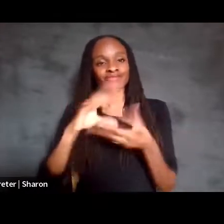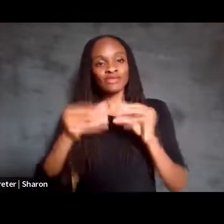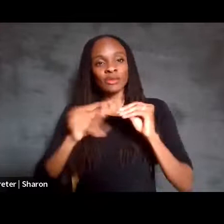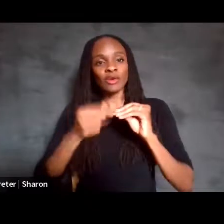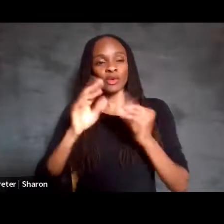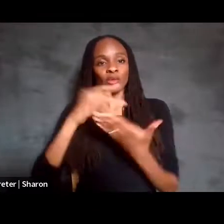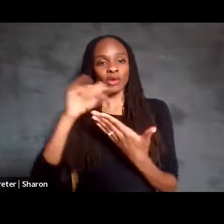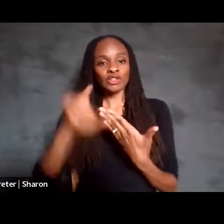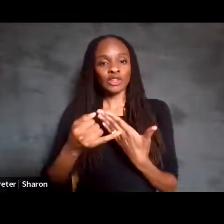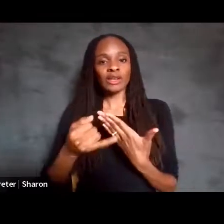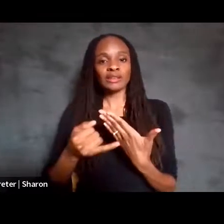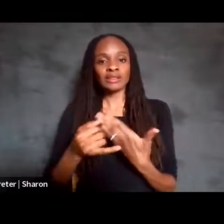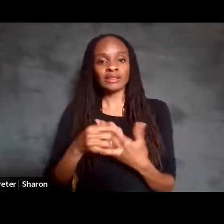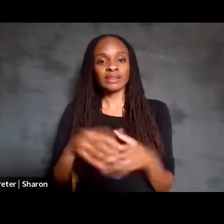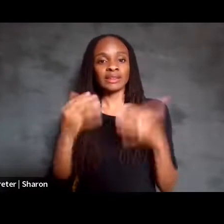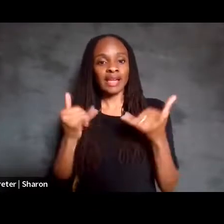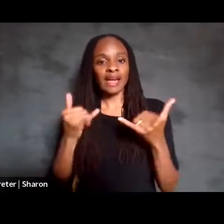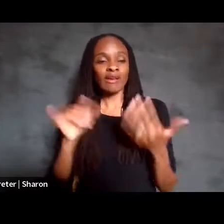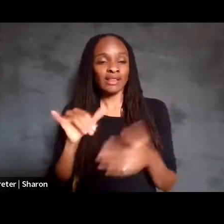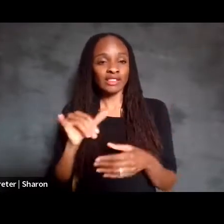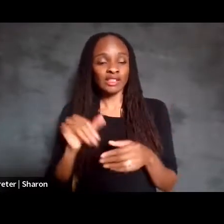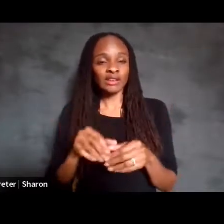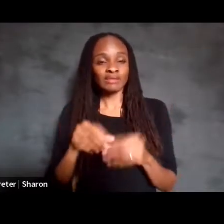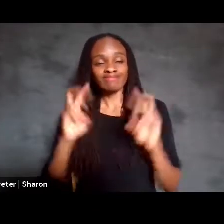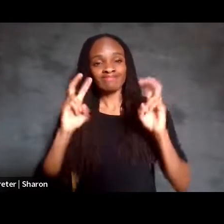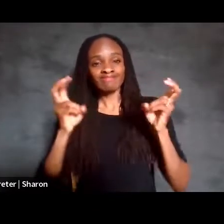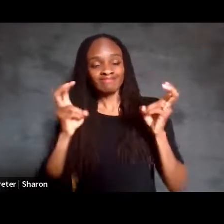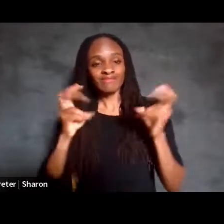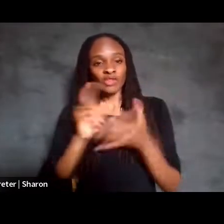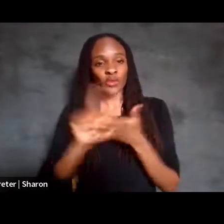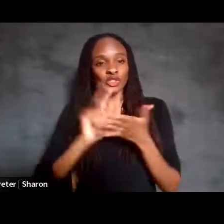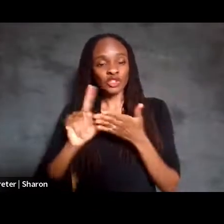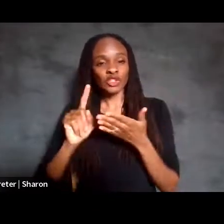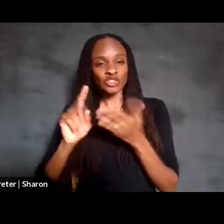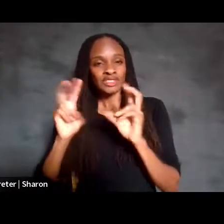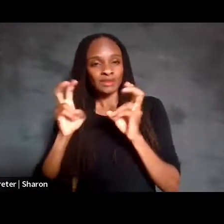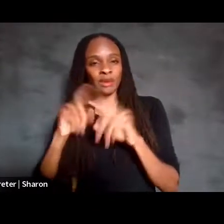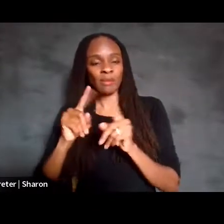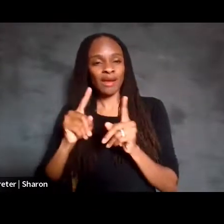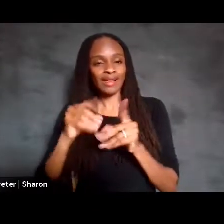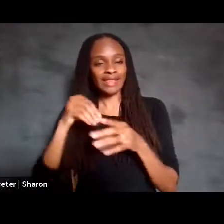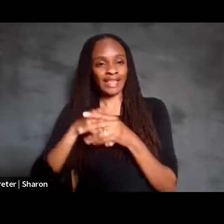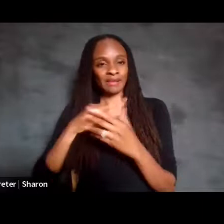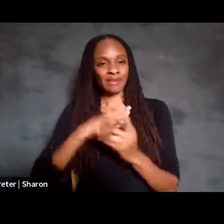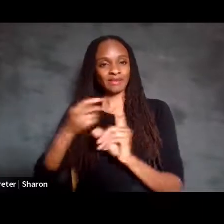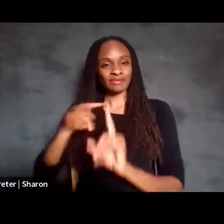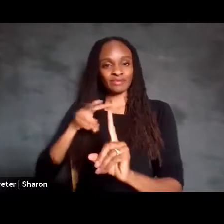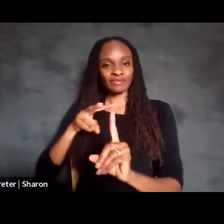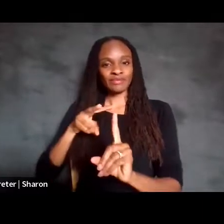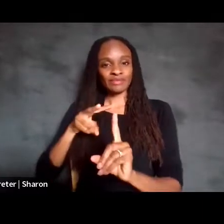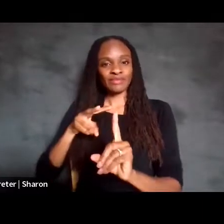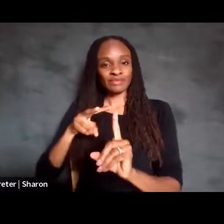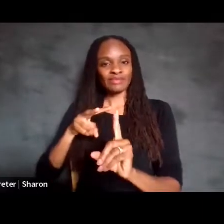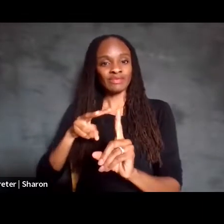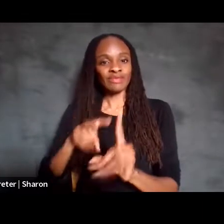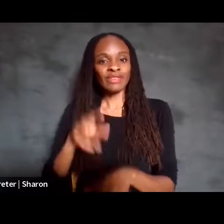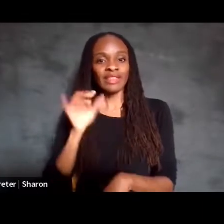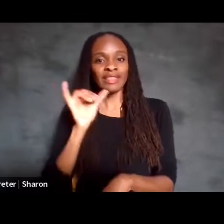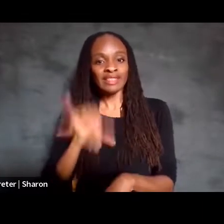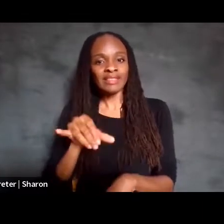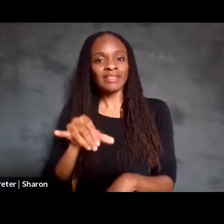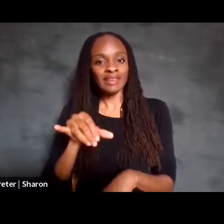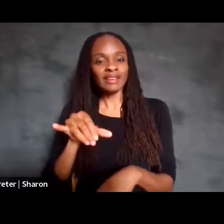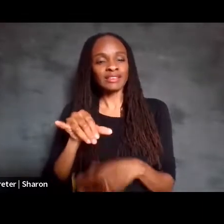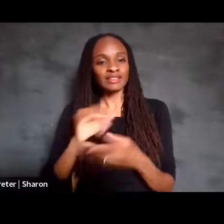a, quote, research subject, end quote, but, in my view, as a participatory action